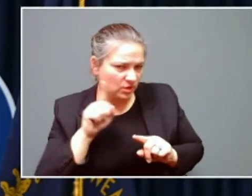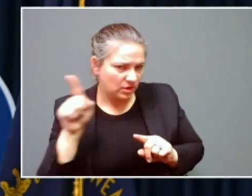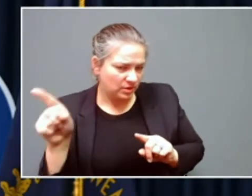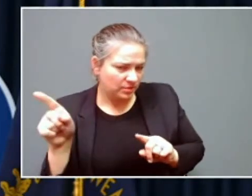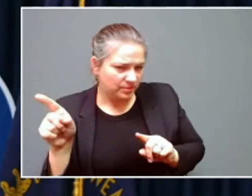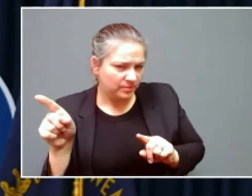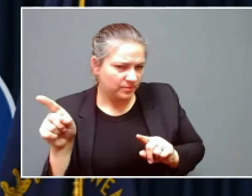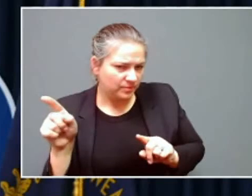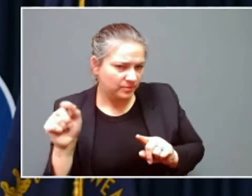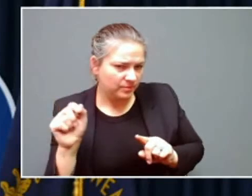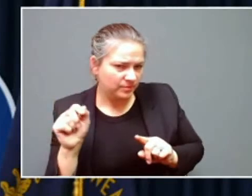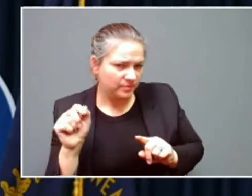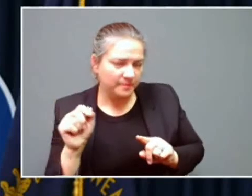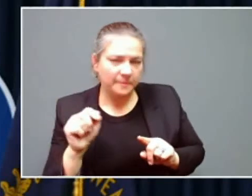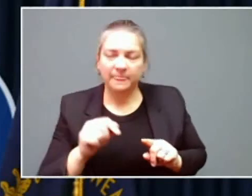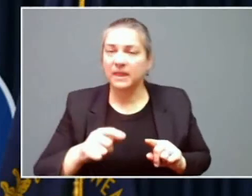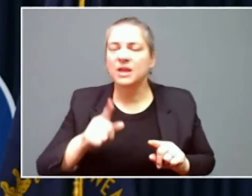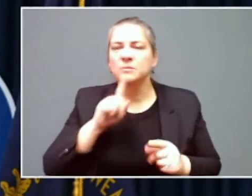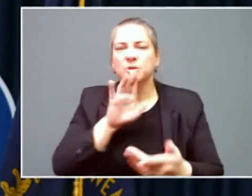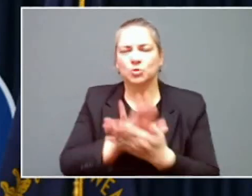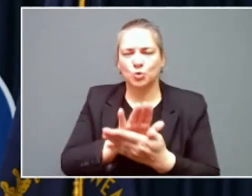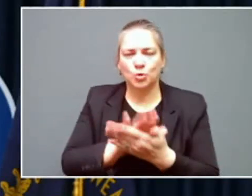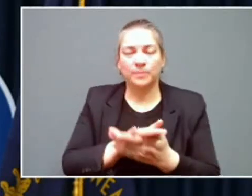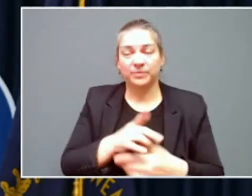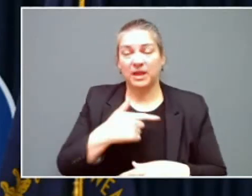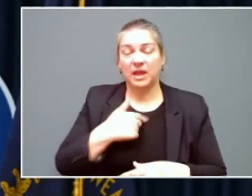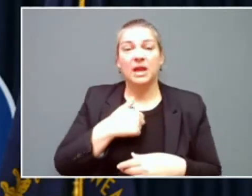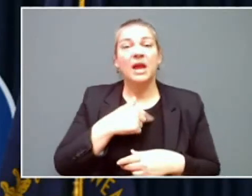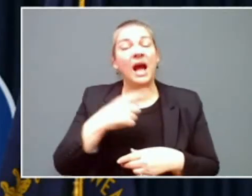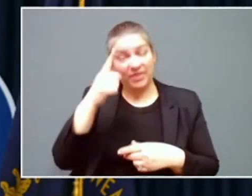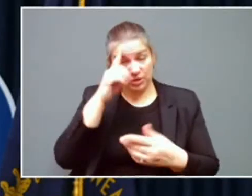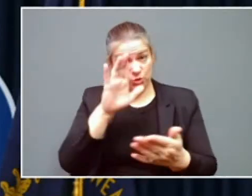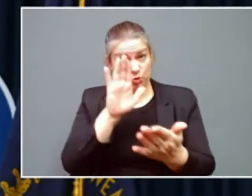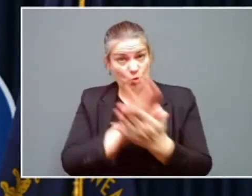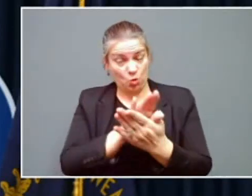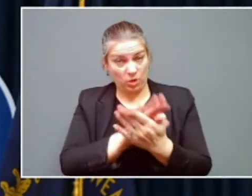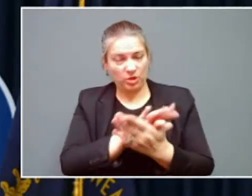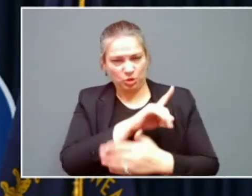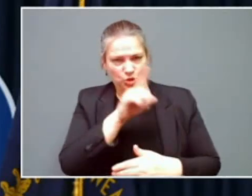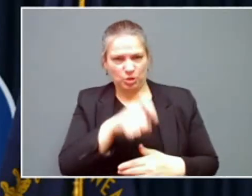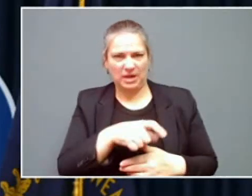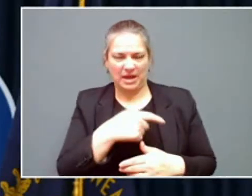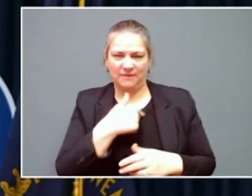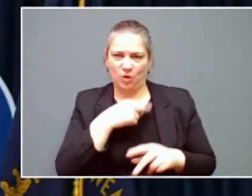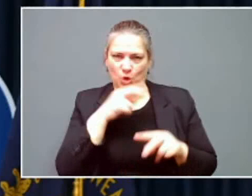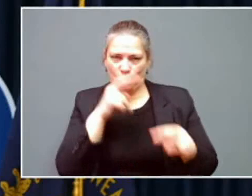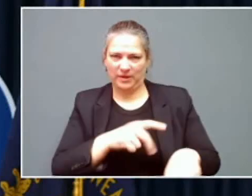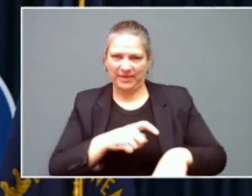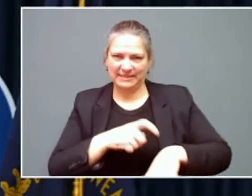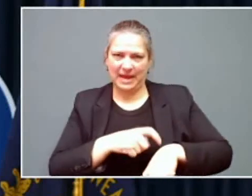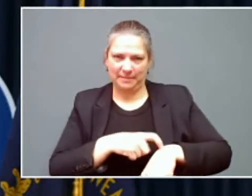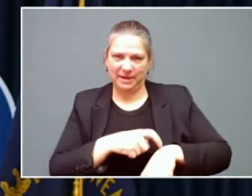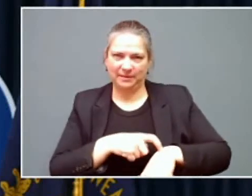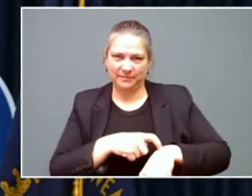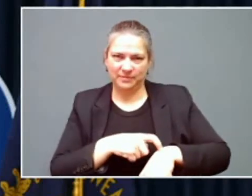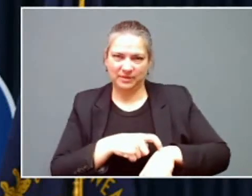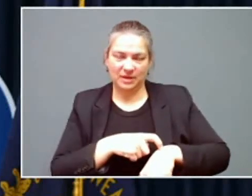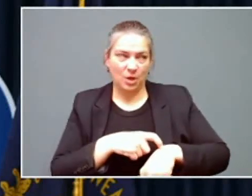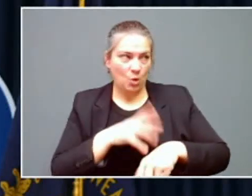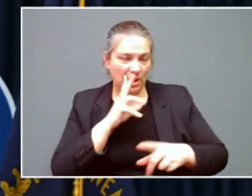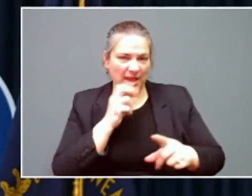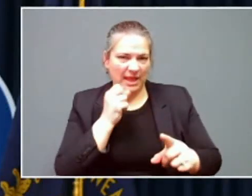So I think schools need to take, the very least, a real strong look at the timing of when this is going to hit.